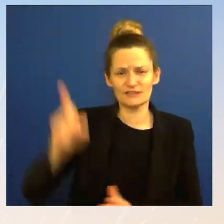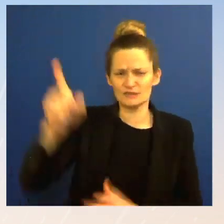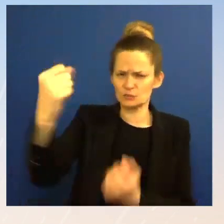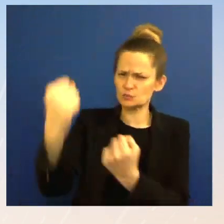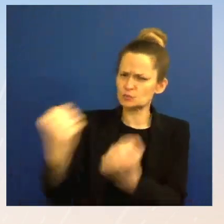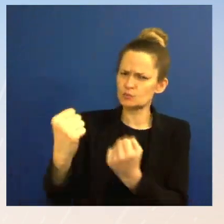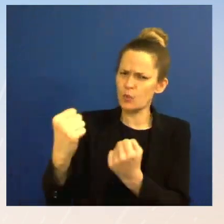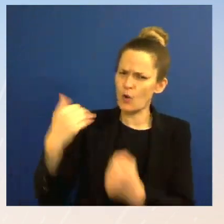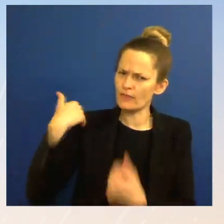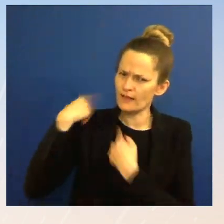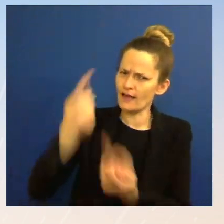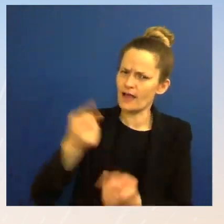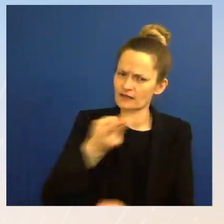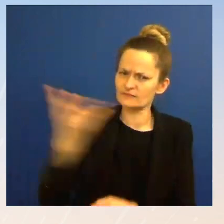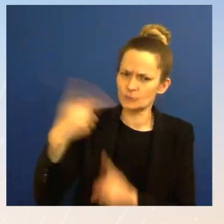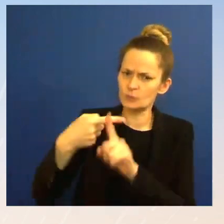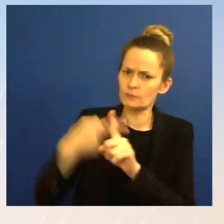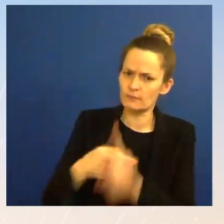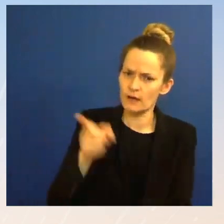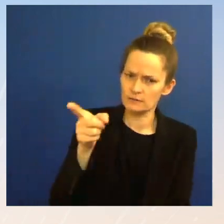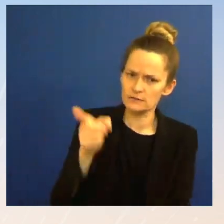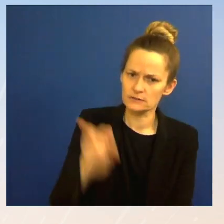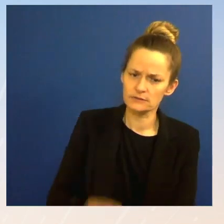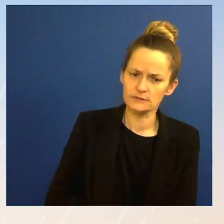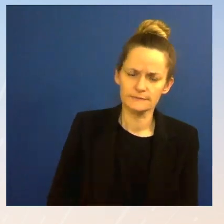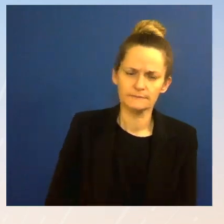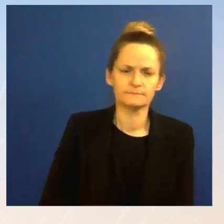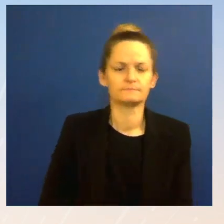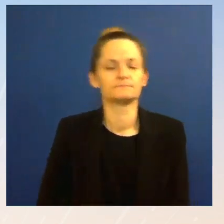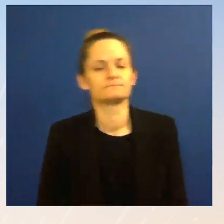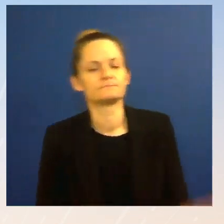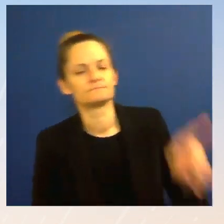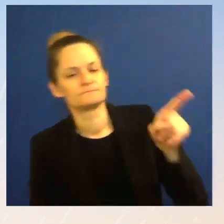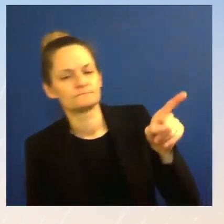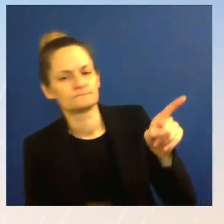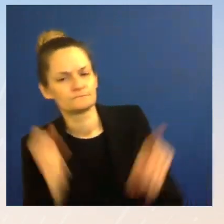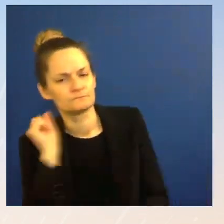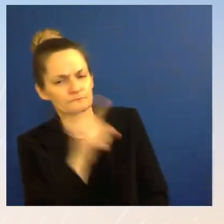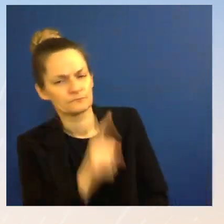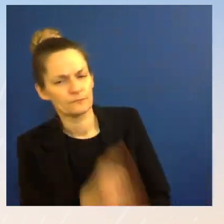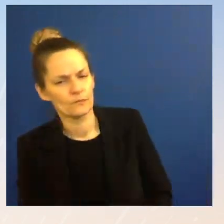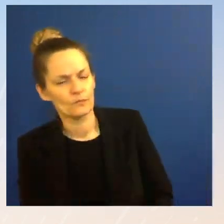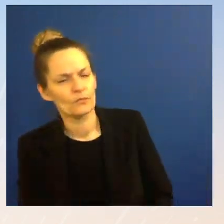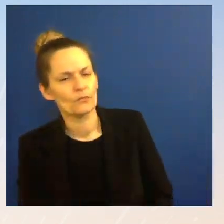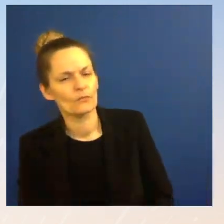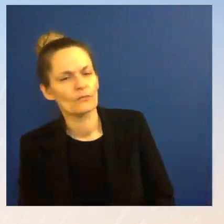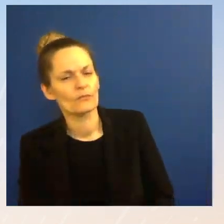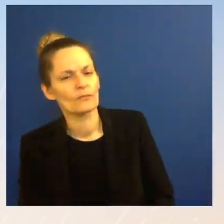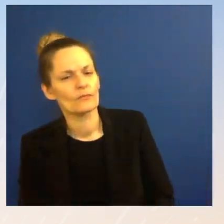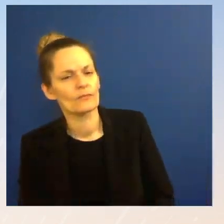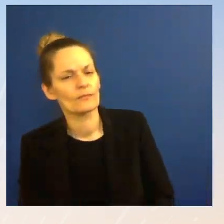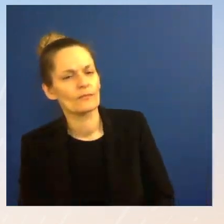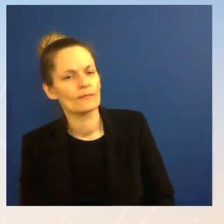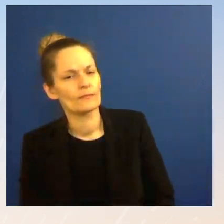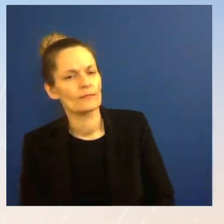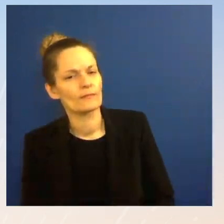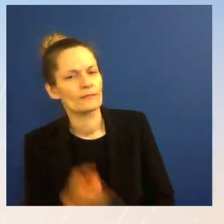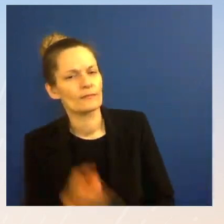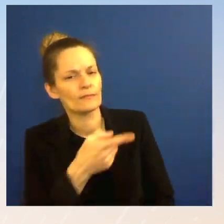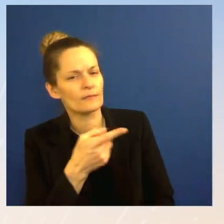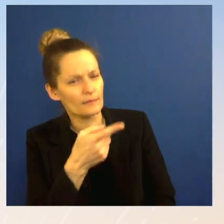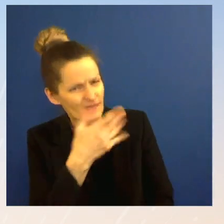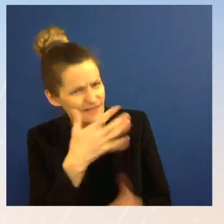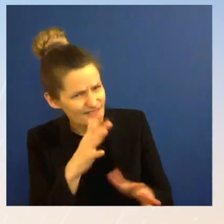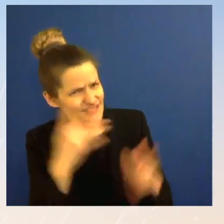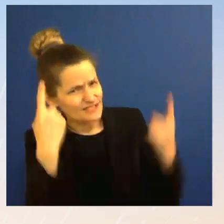have you, as a NATO member, ruled out as Stoltenberg to continue in this time of the biggest crisis since World War II? I don't have